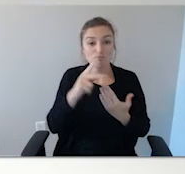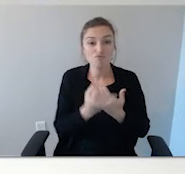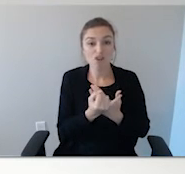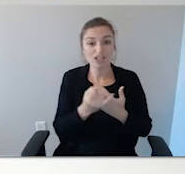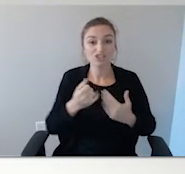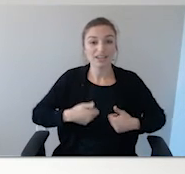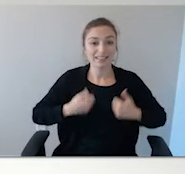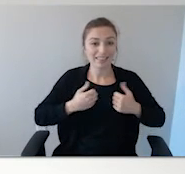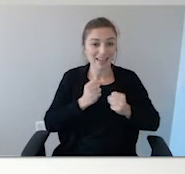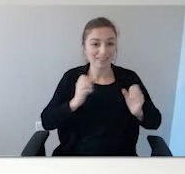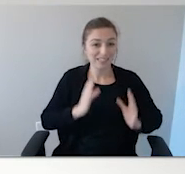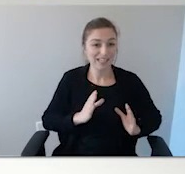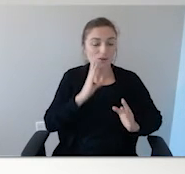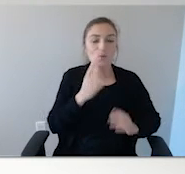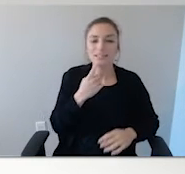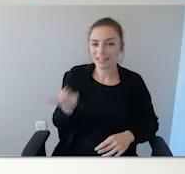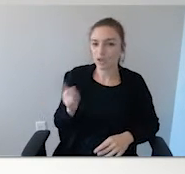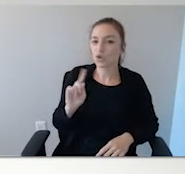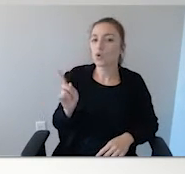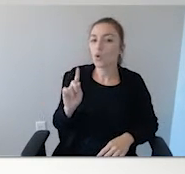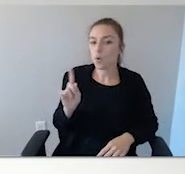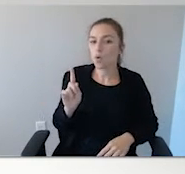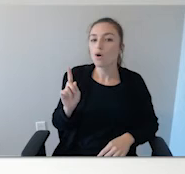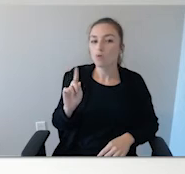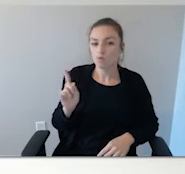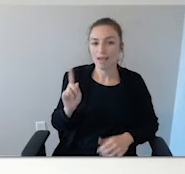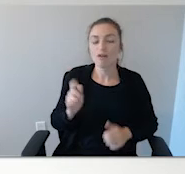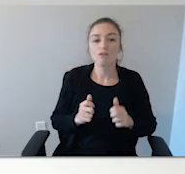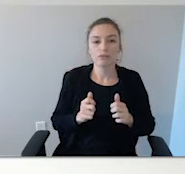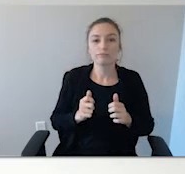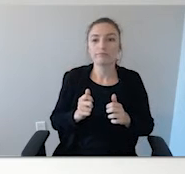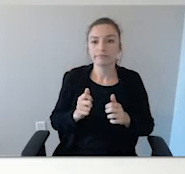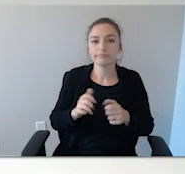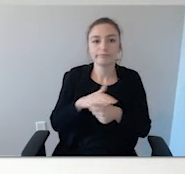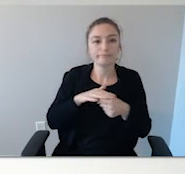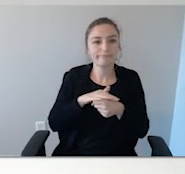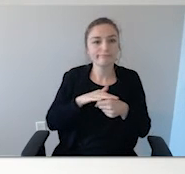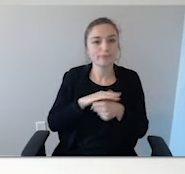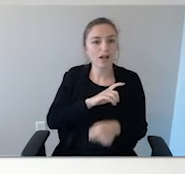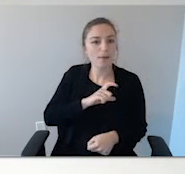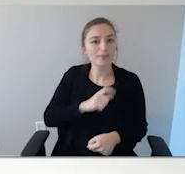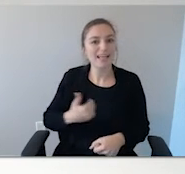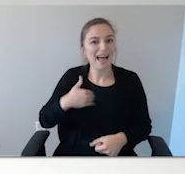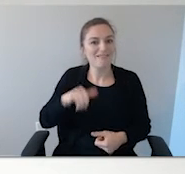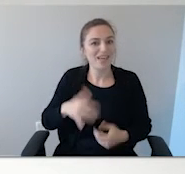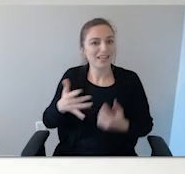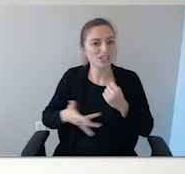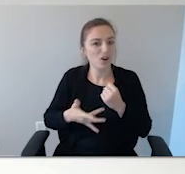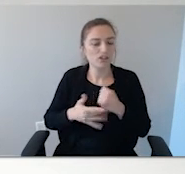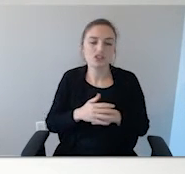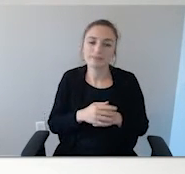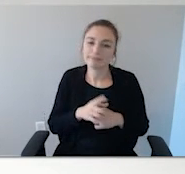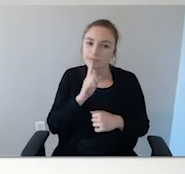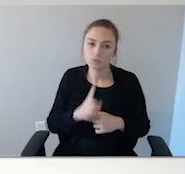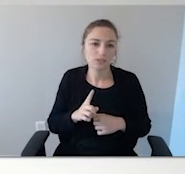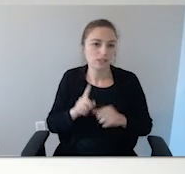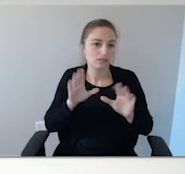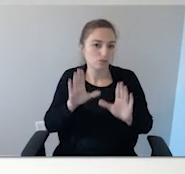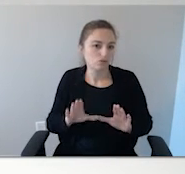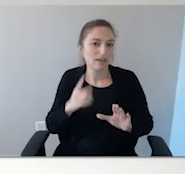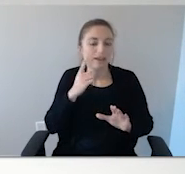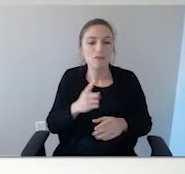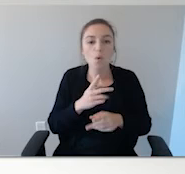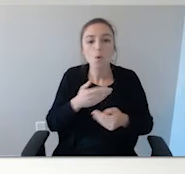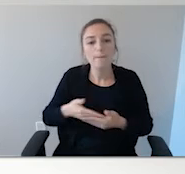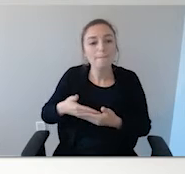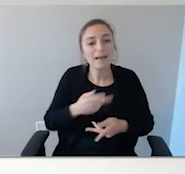use that as part of your planning if you have a child that has one of the tracking devices. Again, very useful for babysitters and respite workers